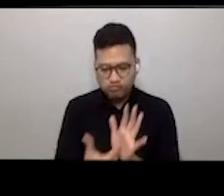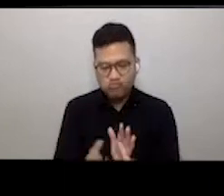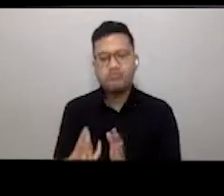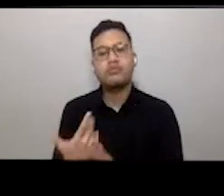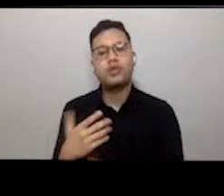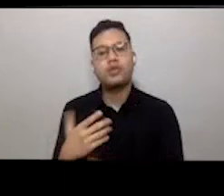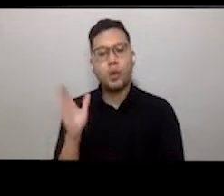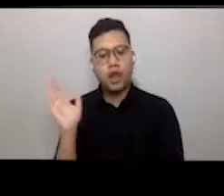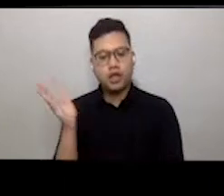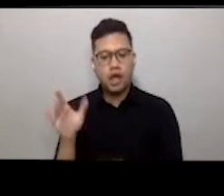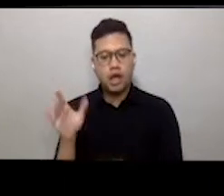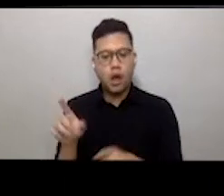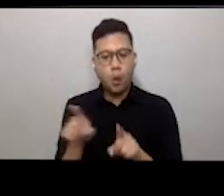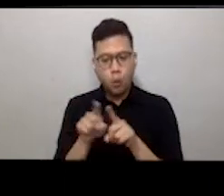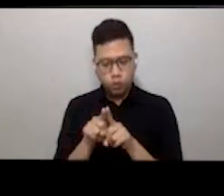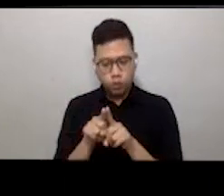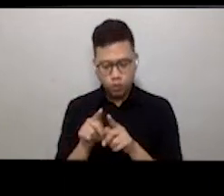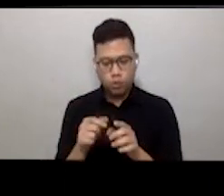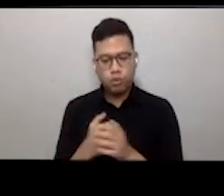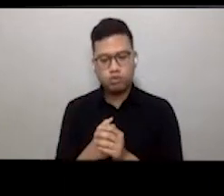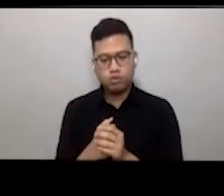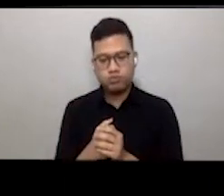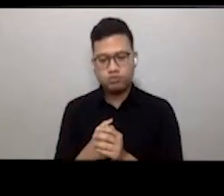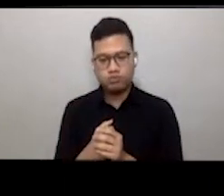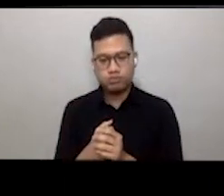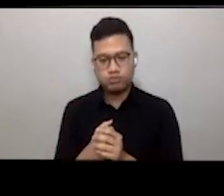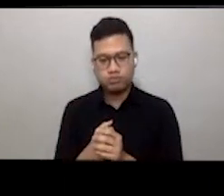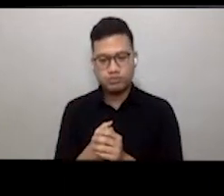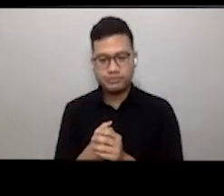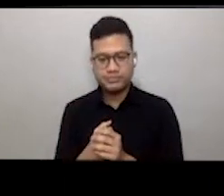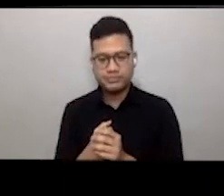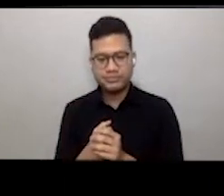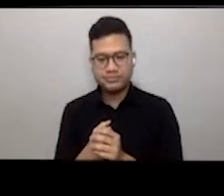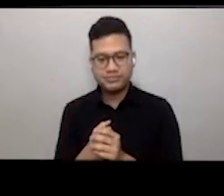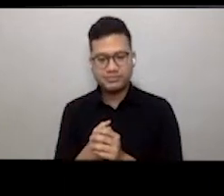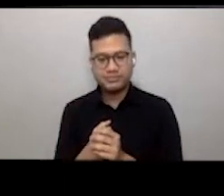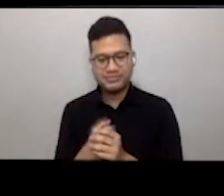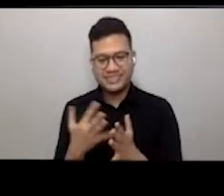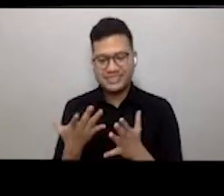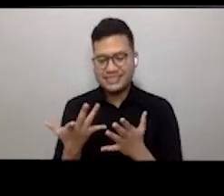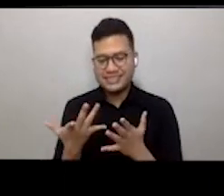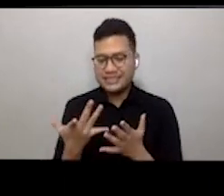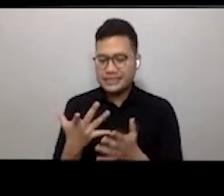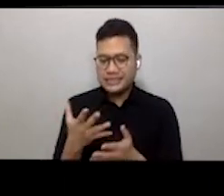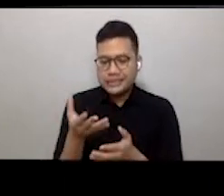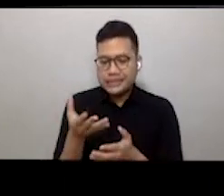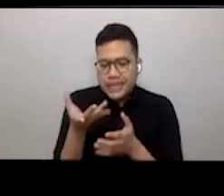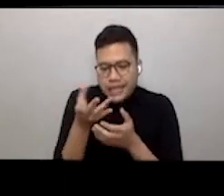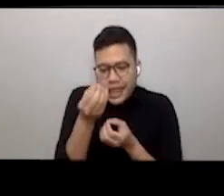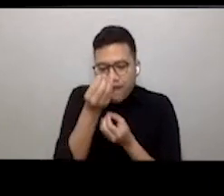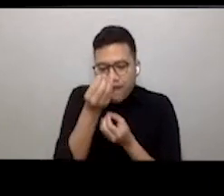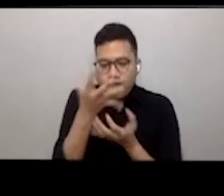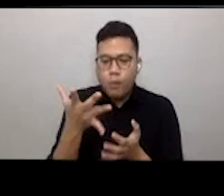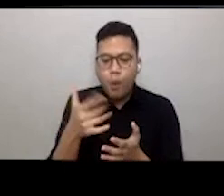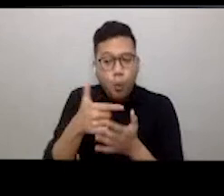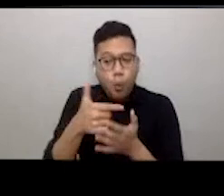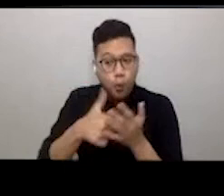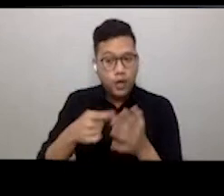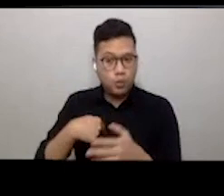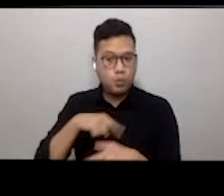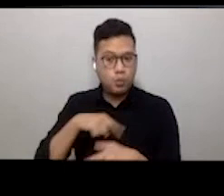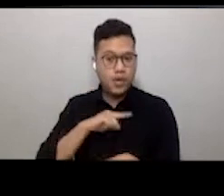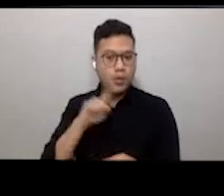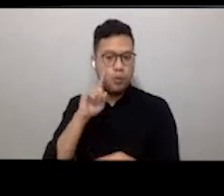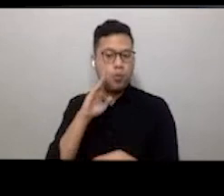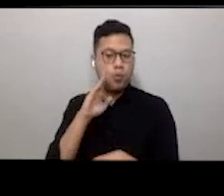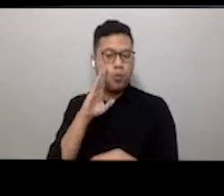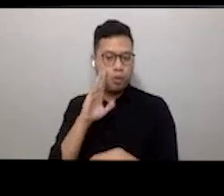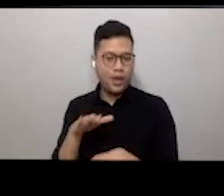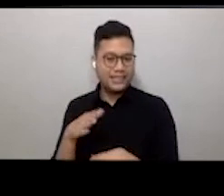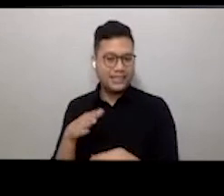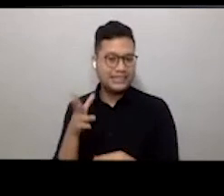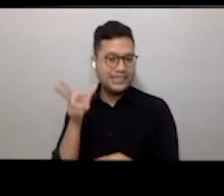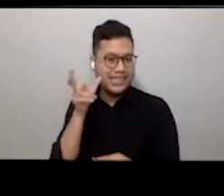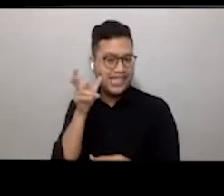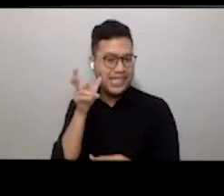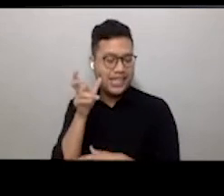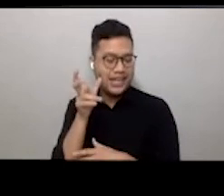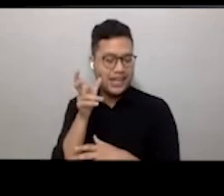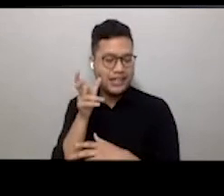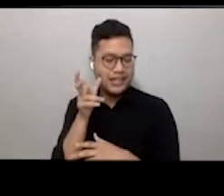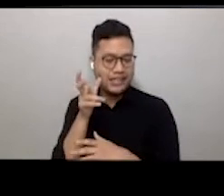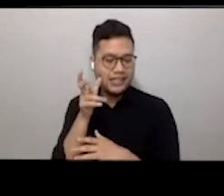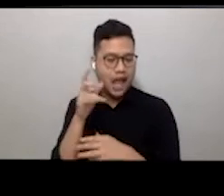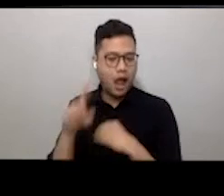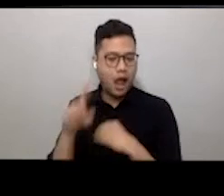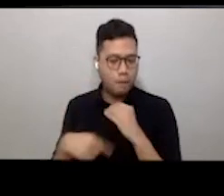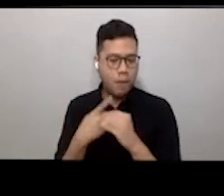also about what, give a little taster of the kind of things that we're going to be hearing about during Professor